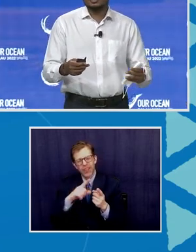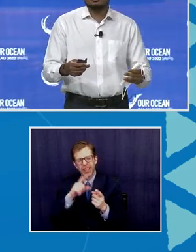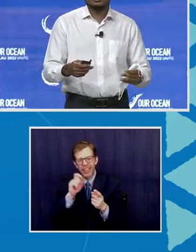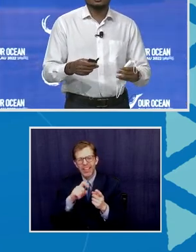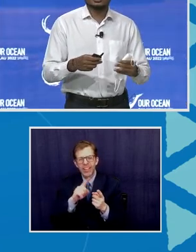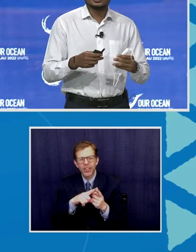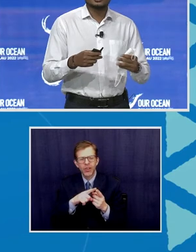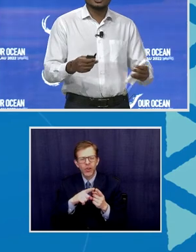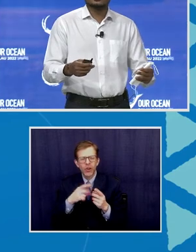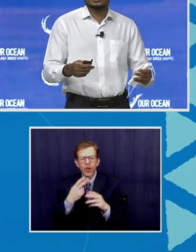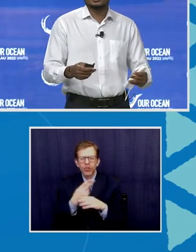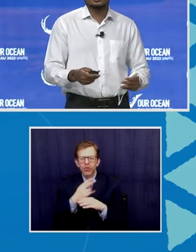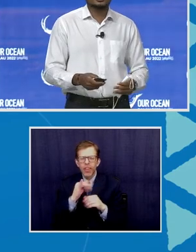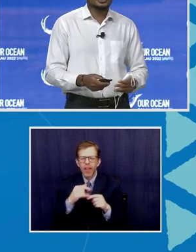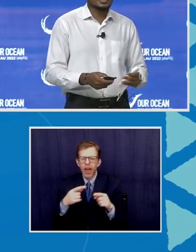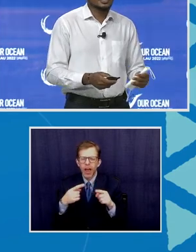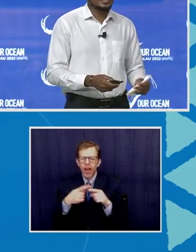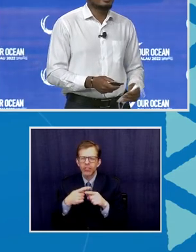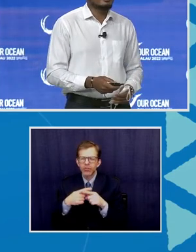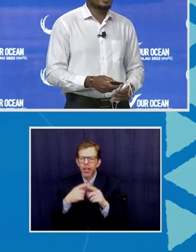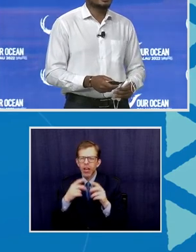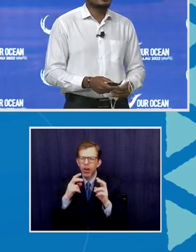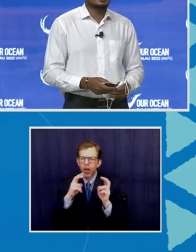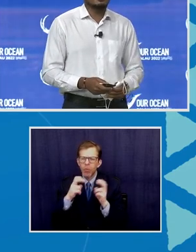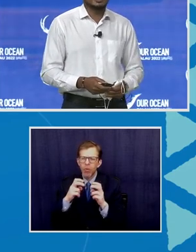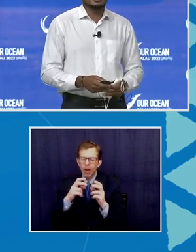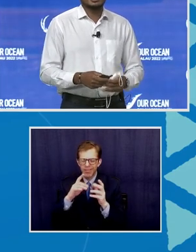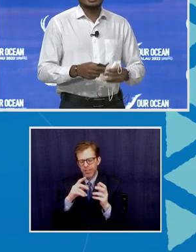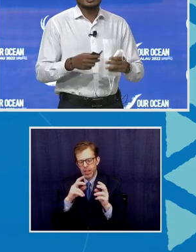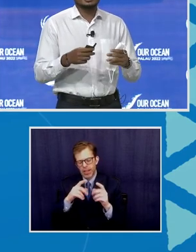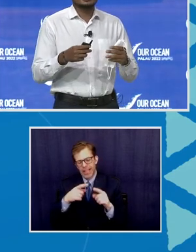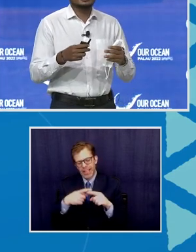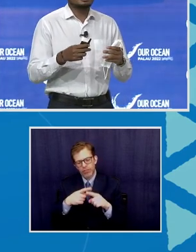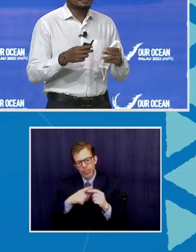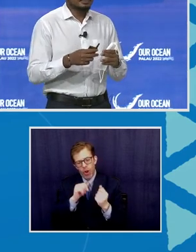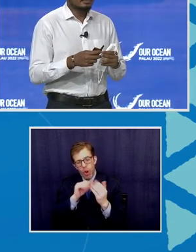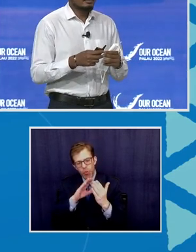intersectional approach to youth inclusion in the maritime domain.